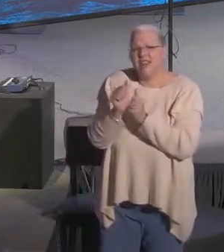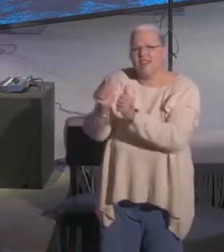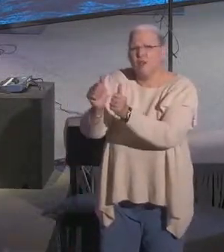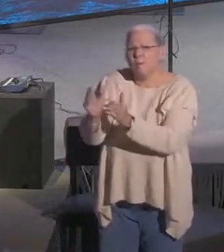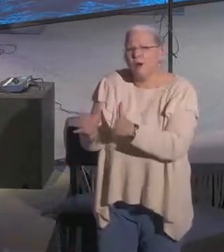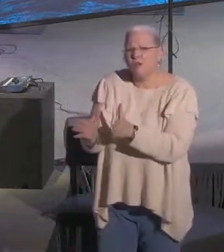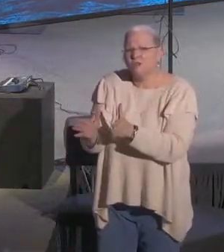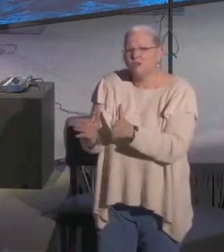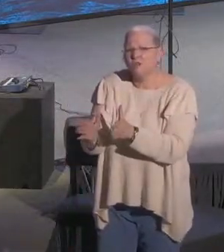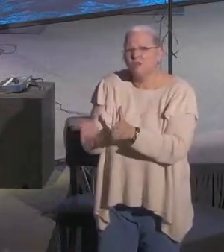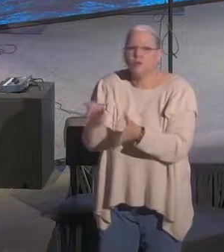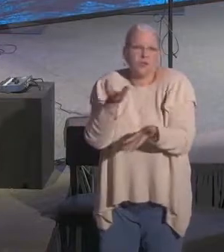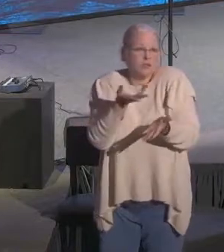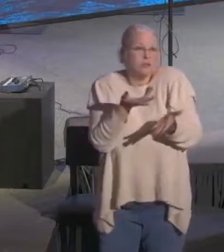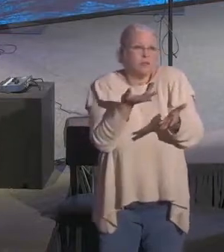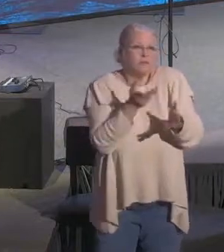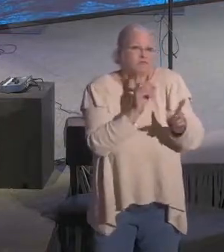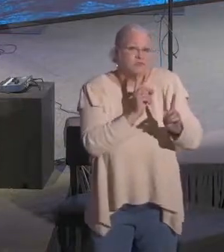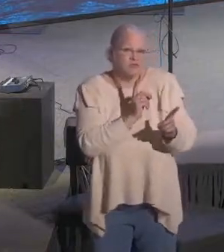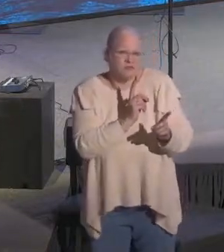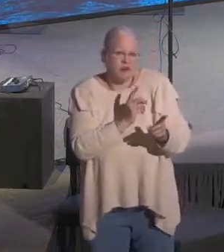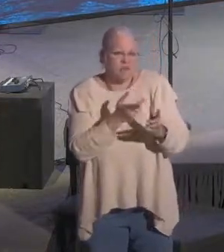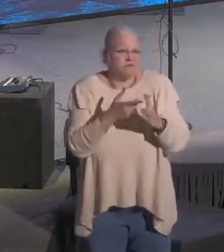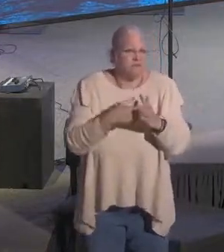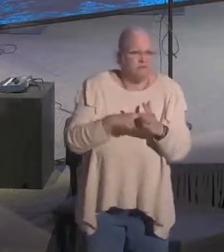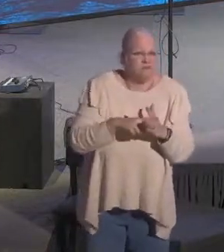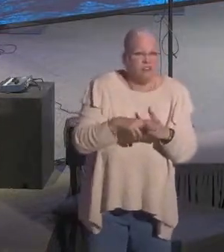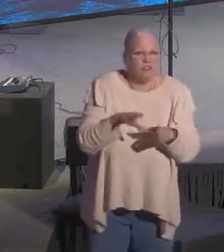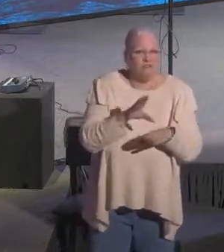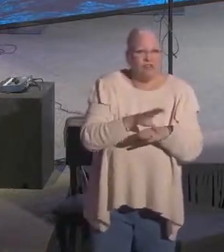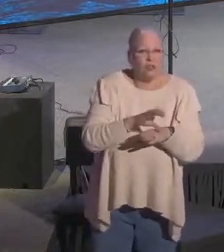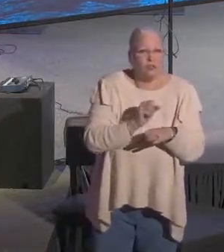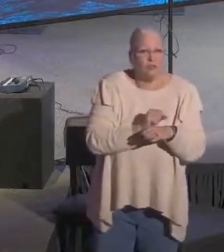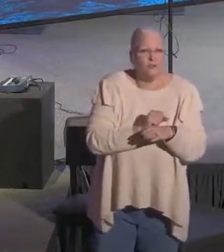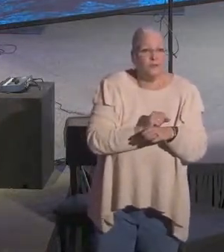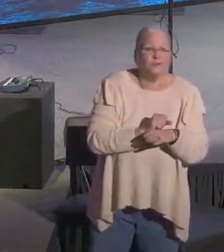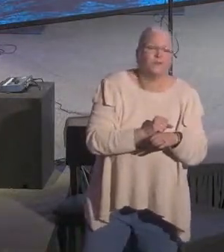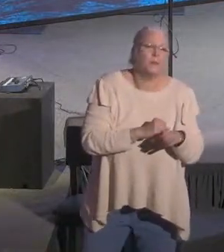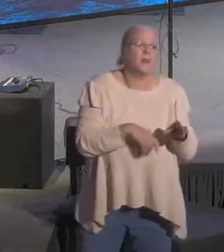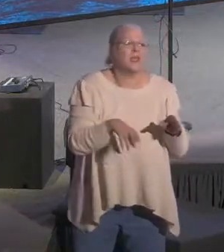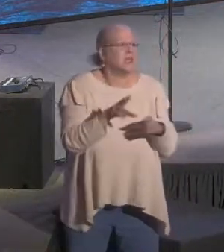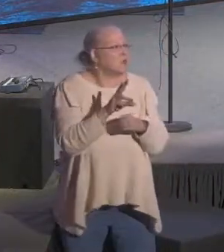about his church. It's in a place called Caesarea Philippi.